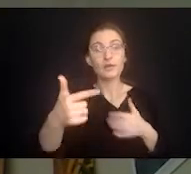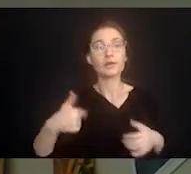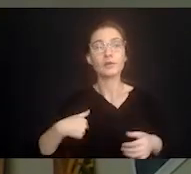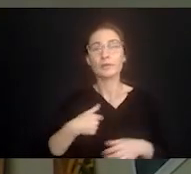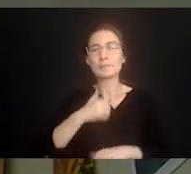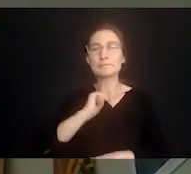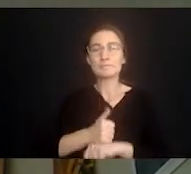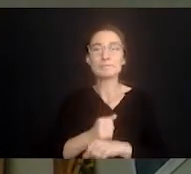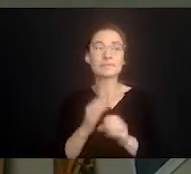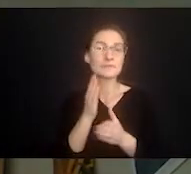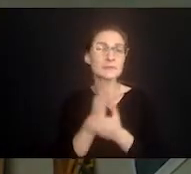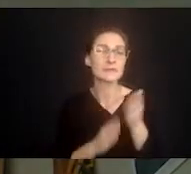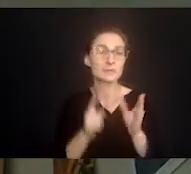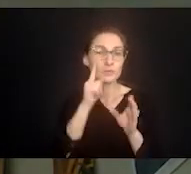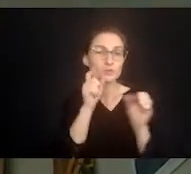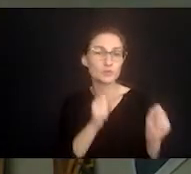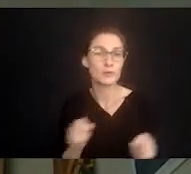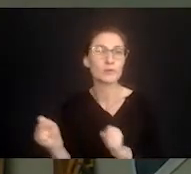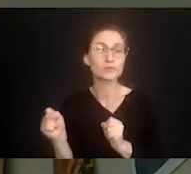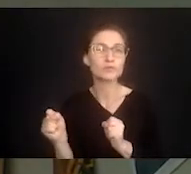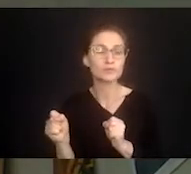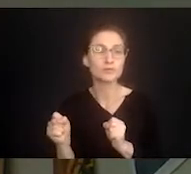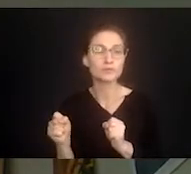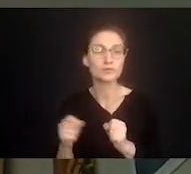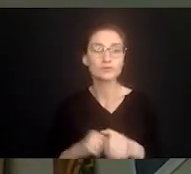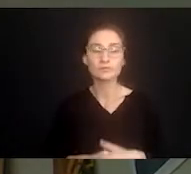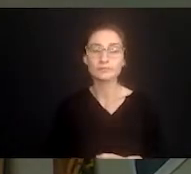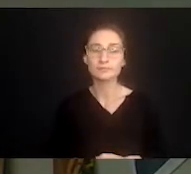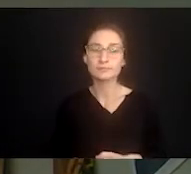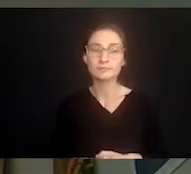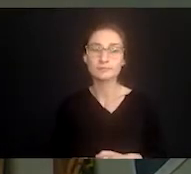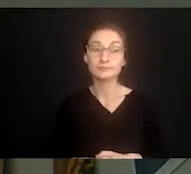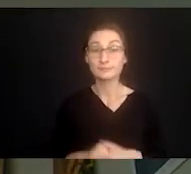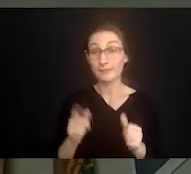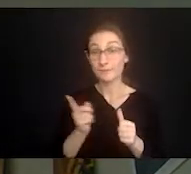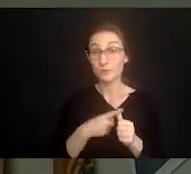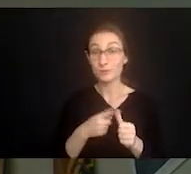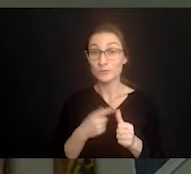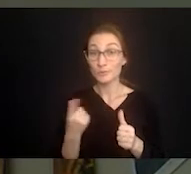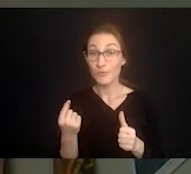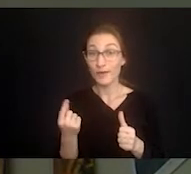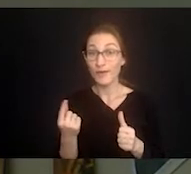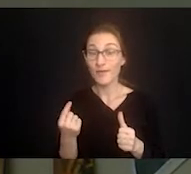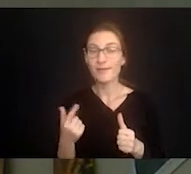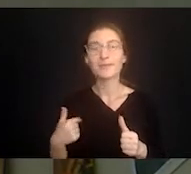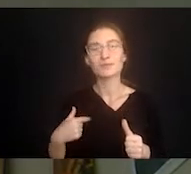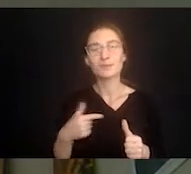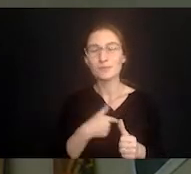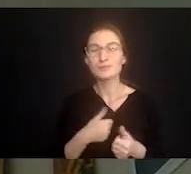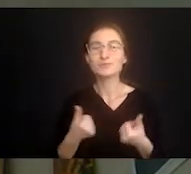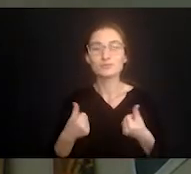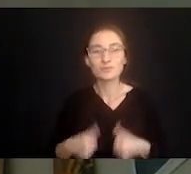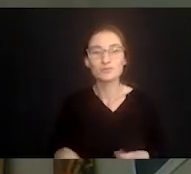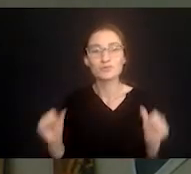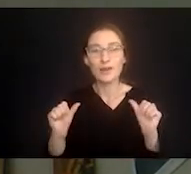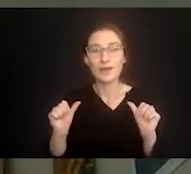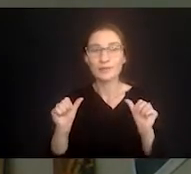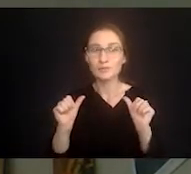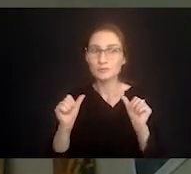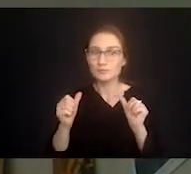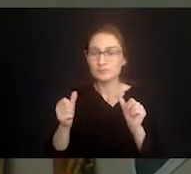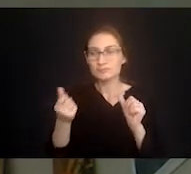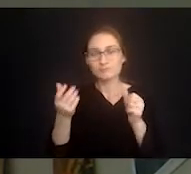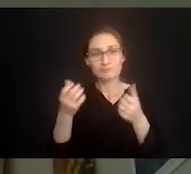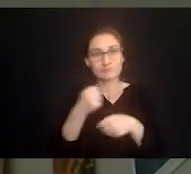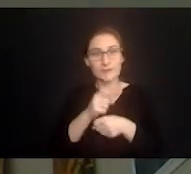put a few strategies in place to keep this from ever happening again or at least to catch it quicker. The first one is that we try to keep